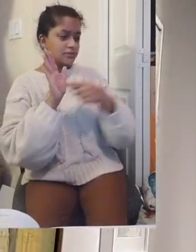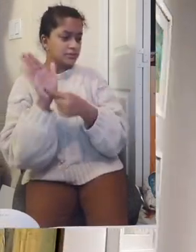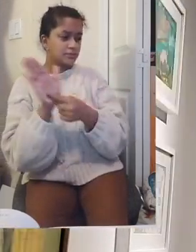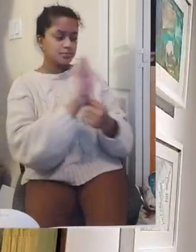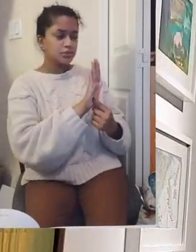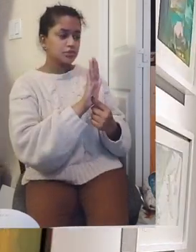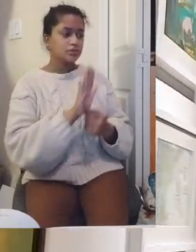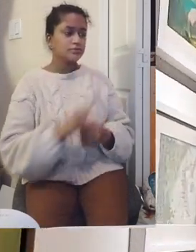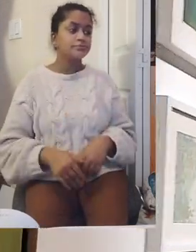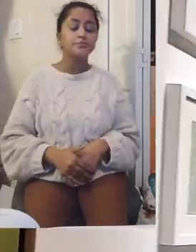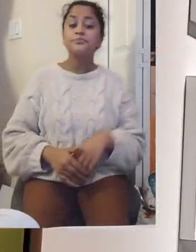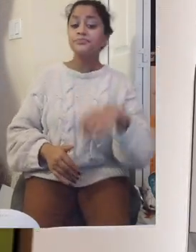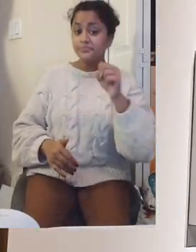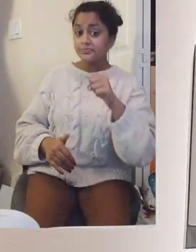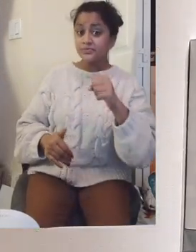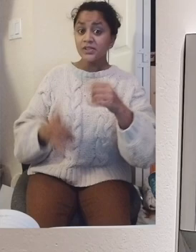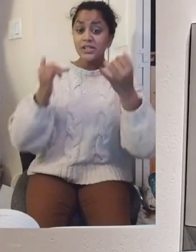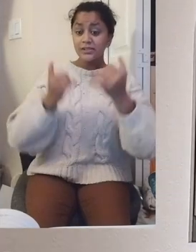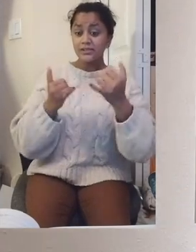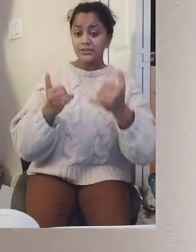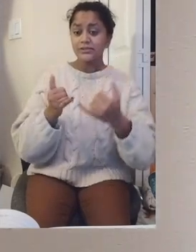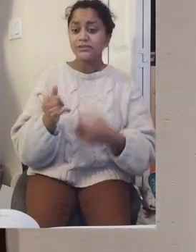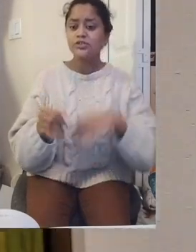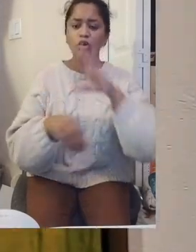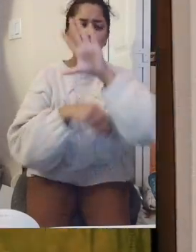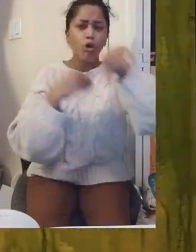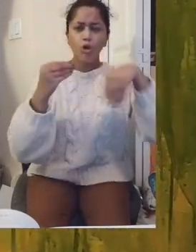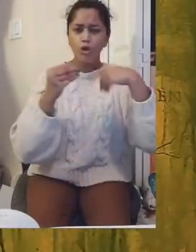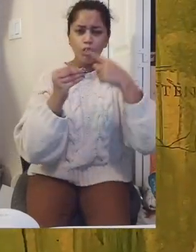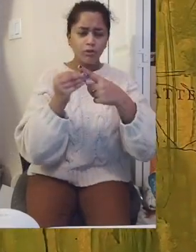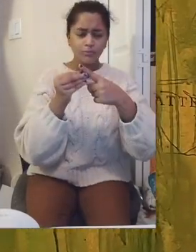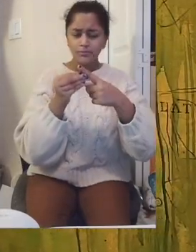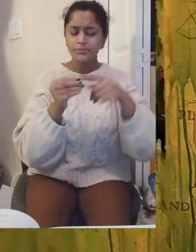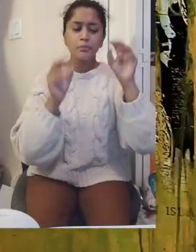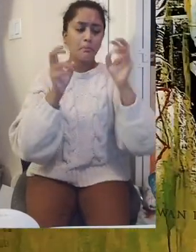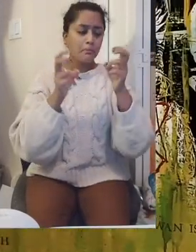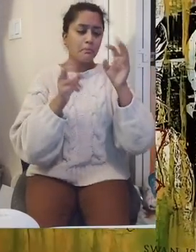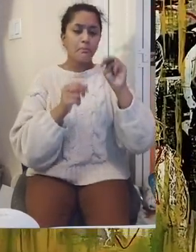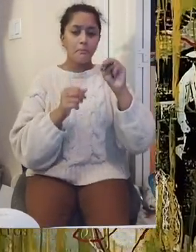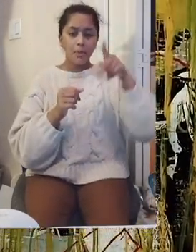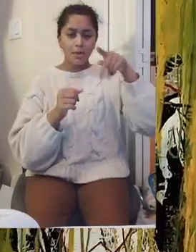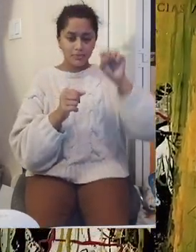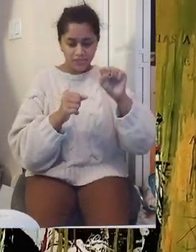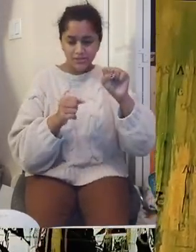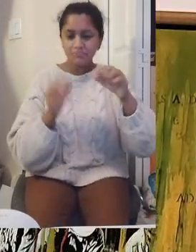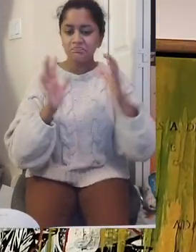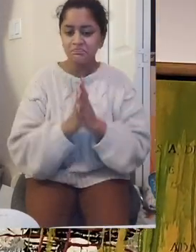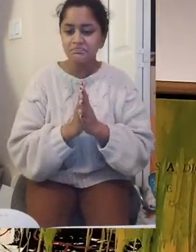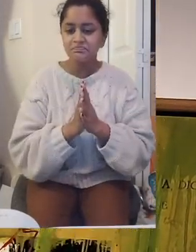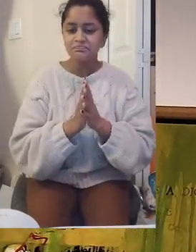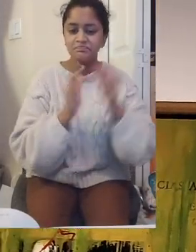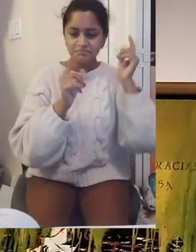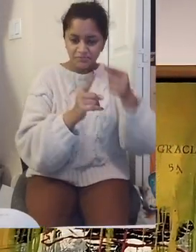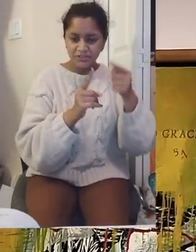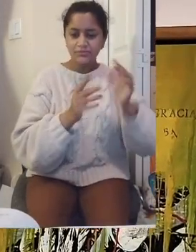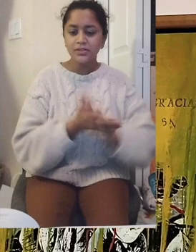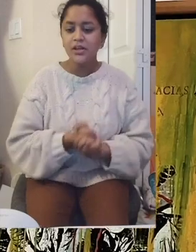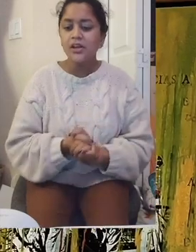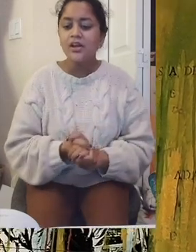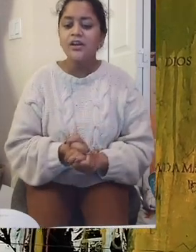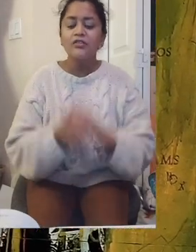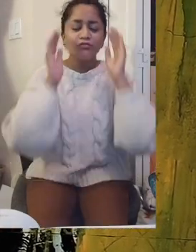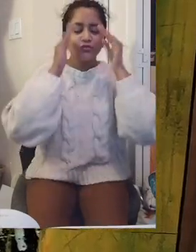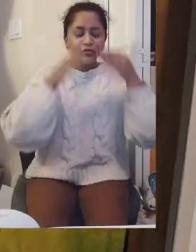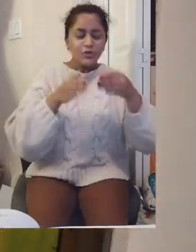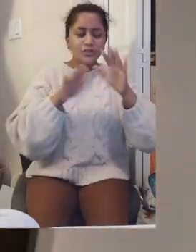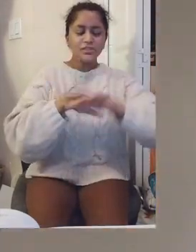cartography, which is this discipline of mapping, drawing maps, planning them out, creating maps of the world. And we're